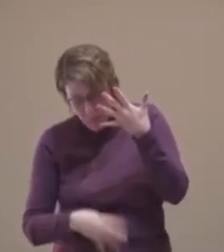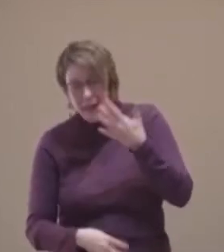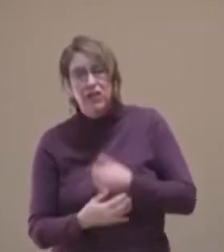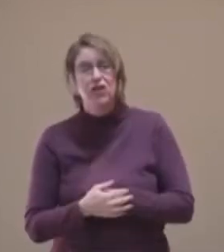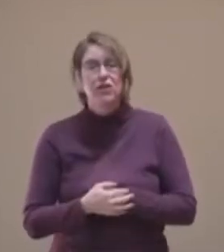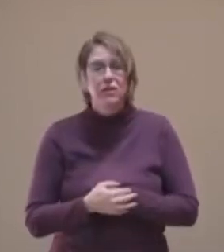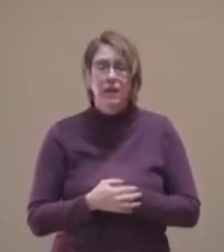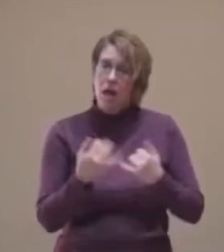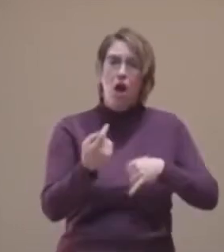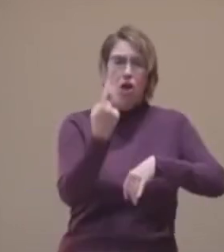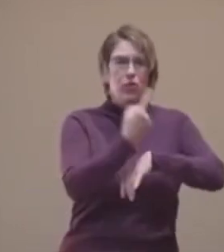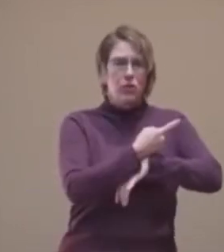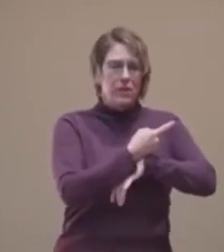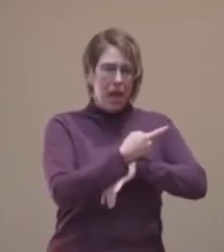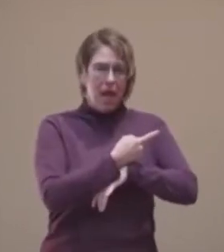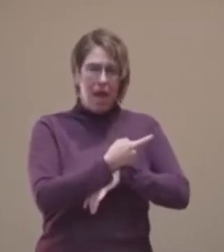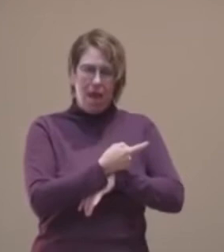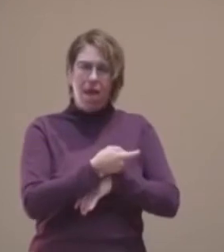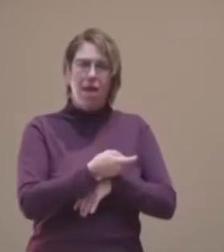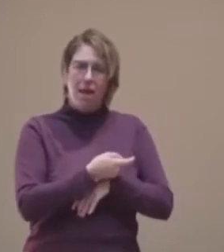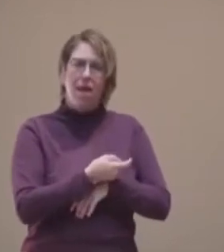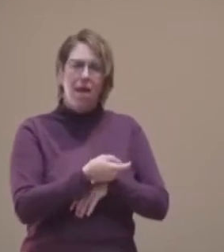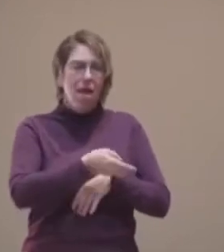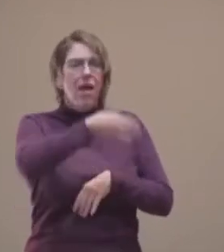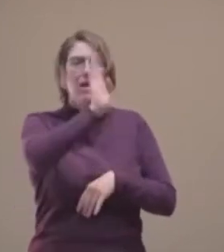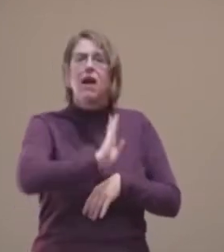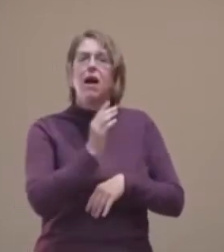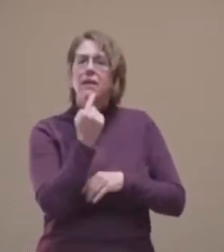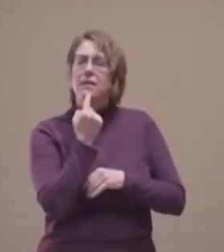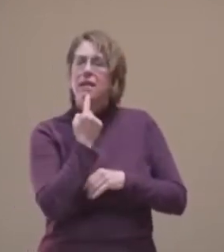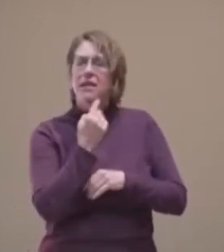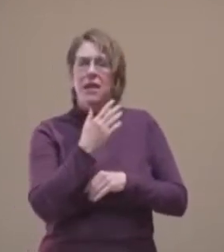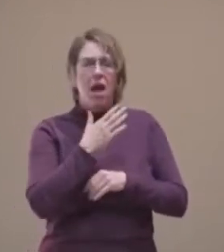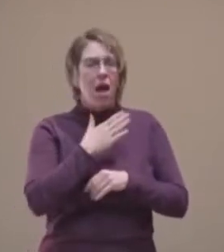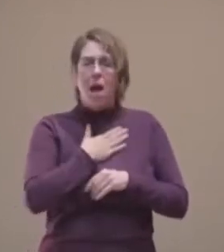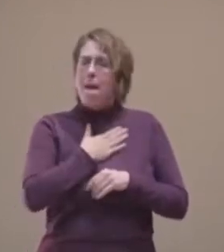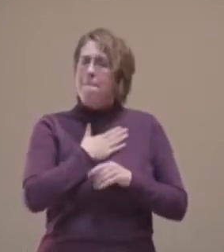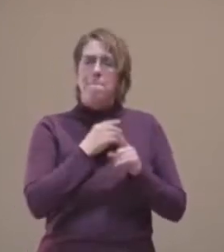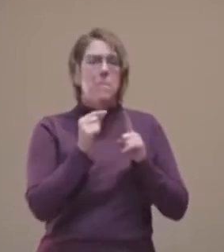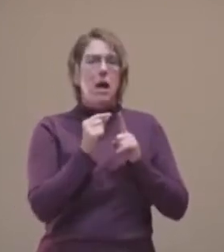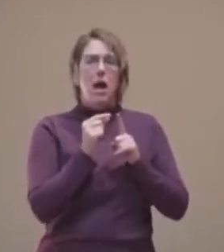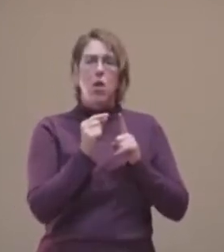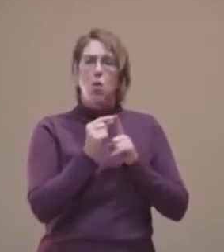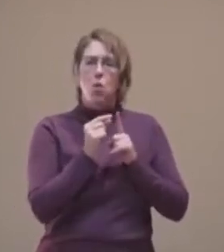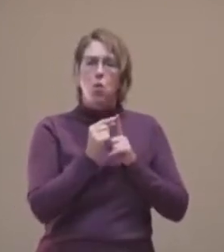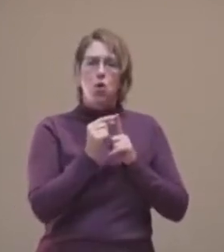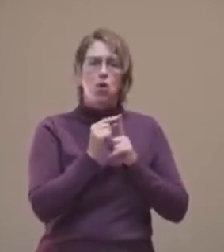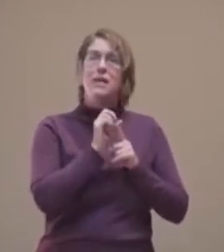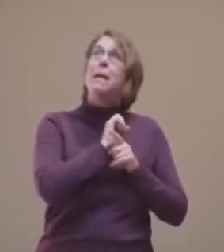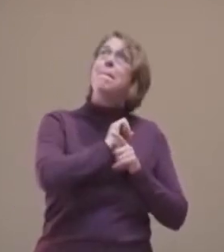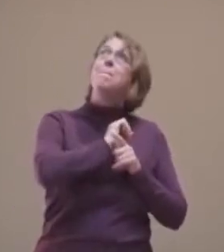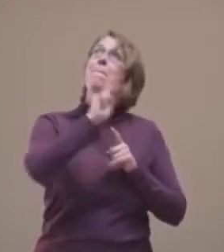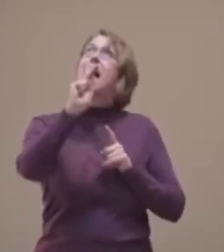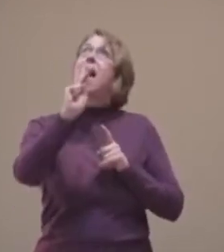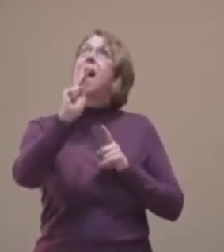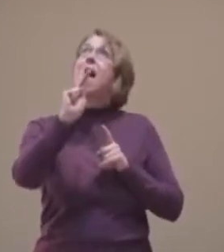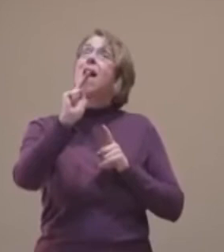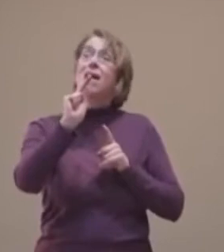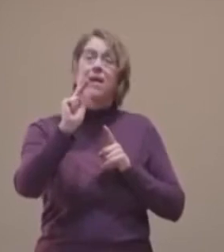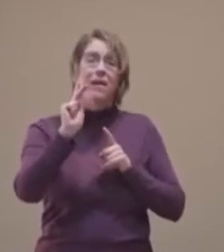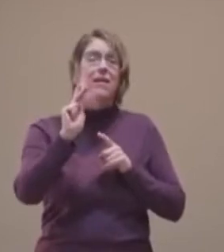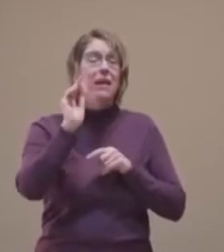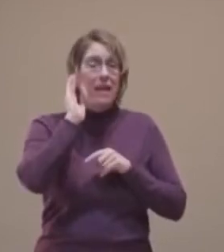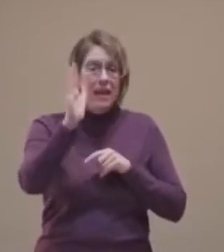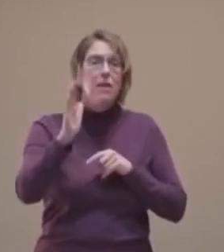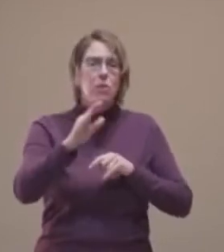And today we hear from God, My word does not return to me empty. It shall accomplish that